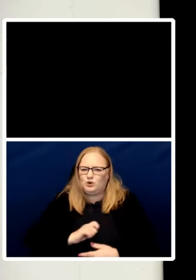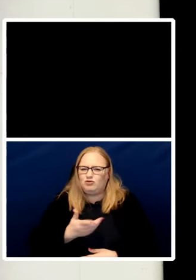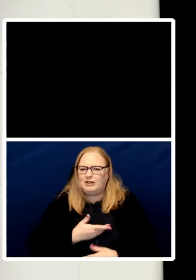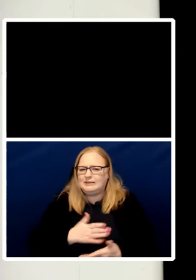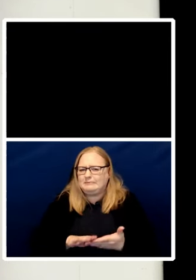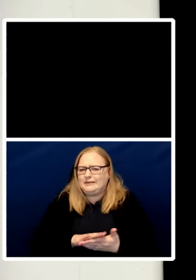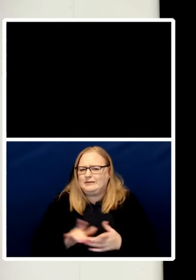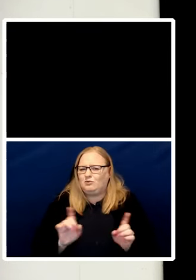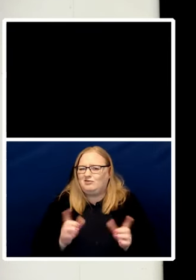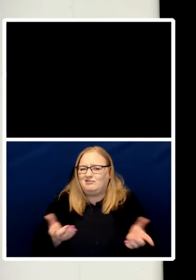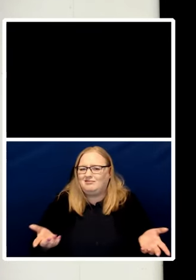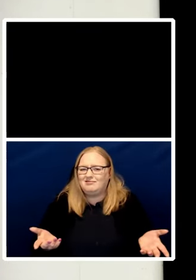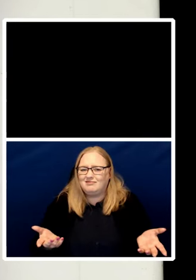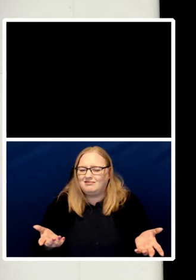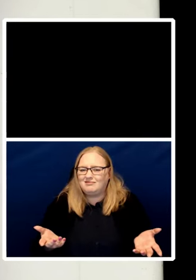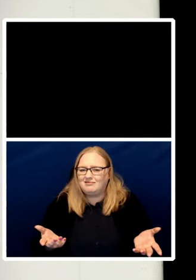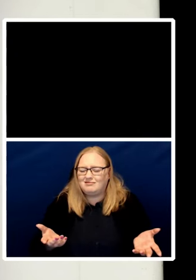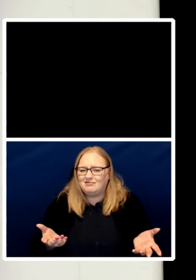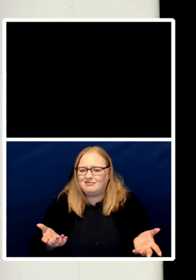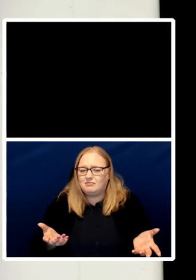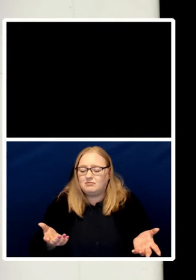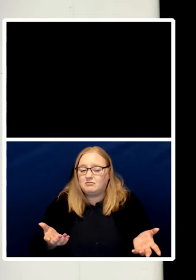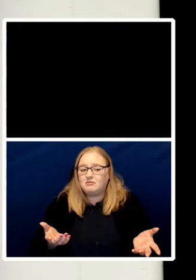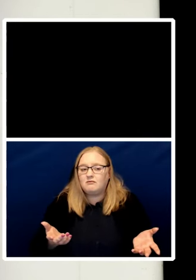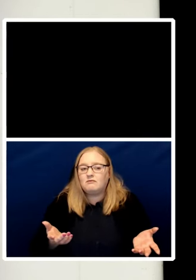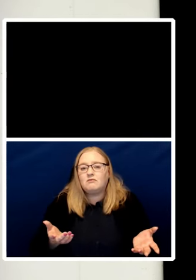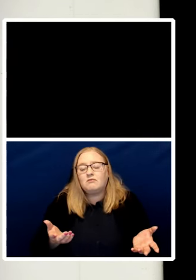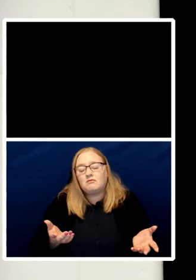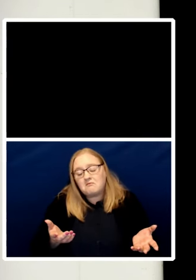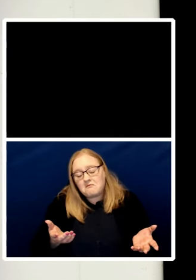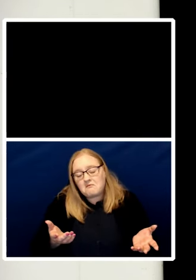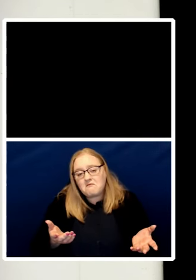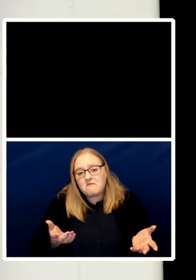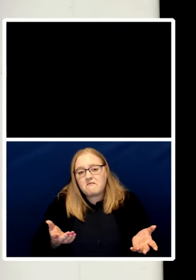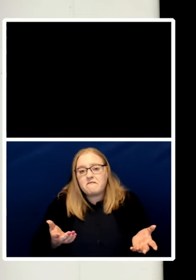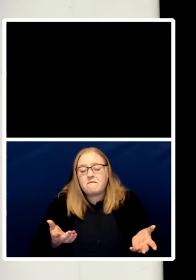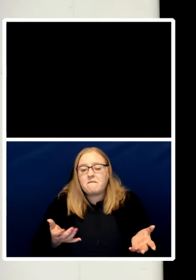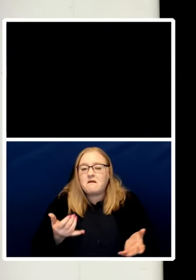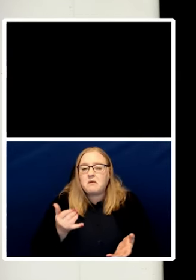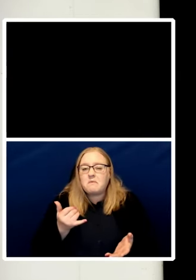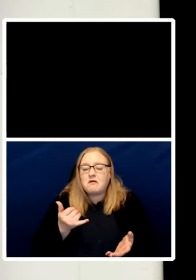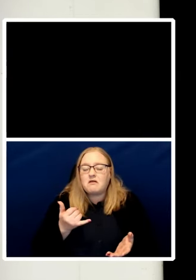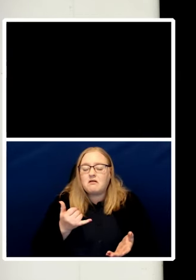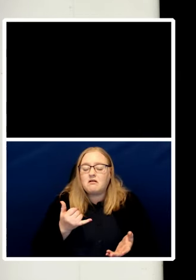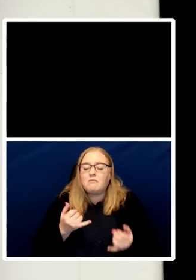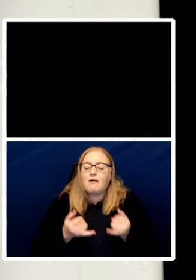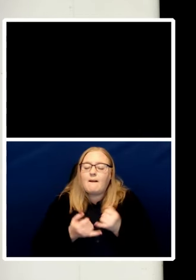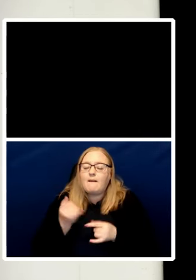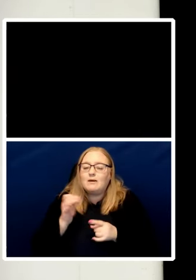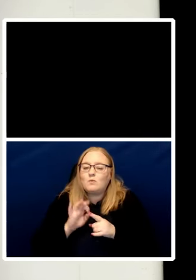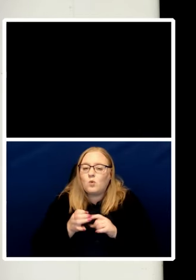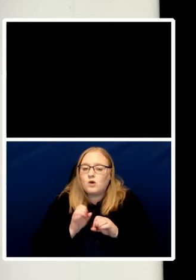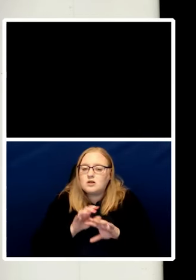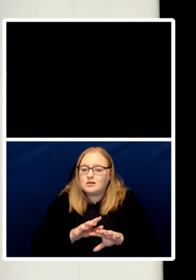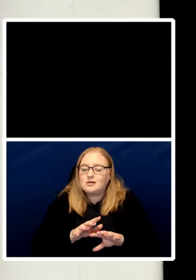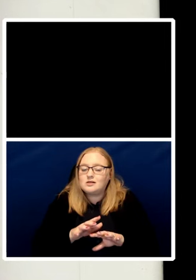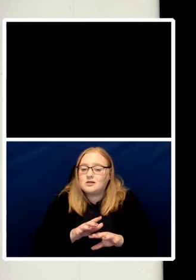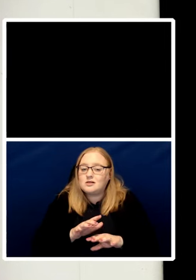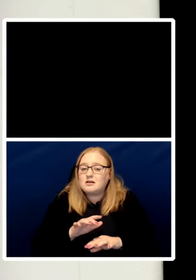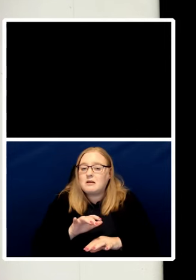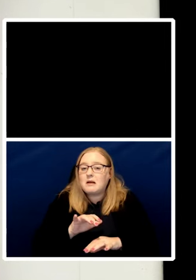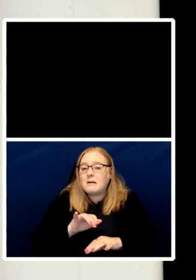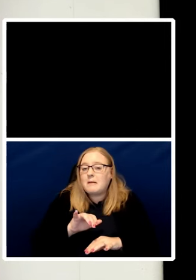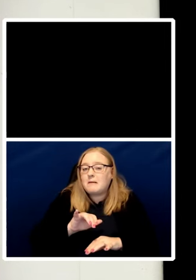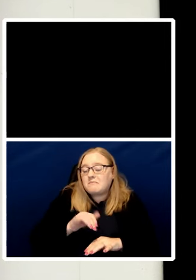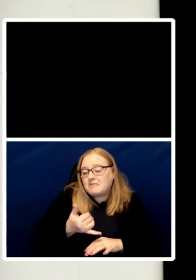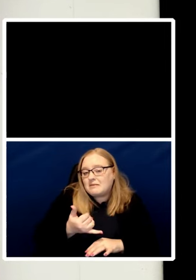it might be and this is the final point it might be the beginnings of